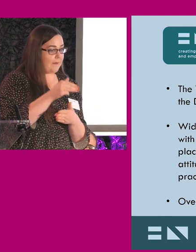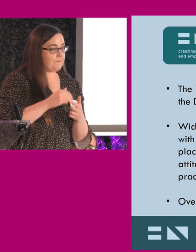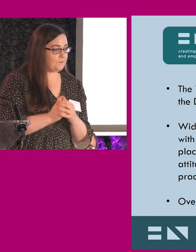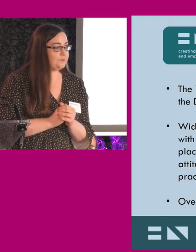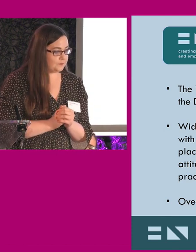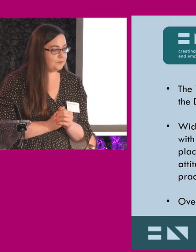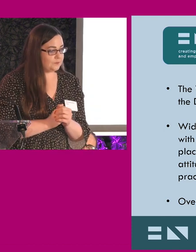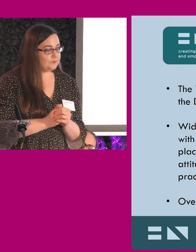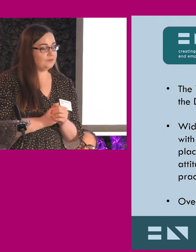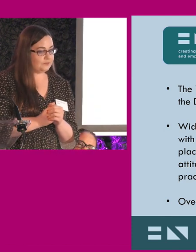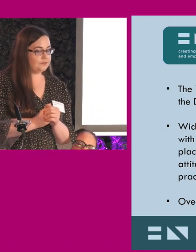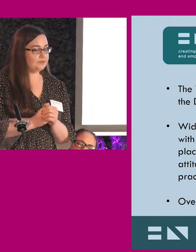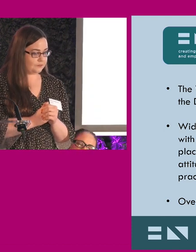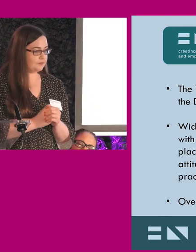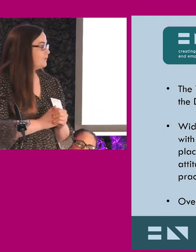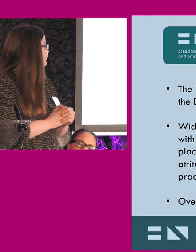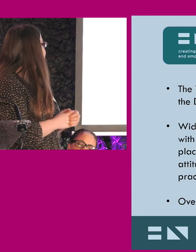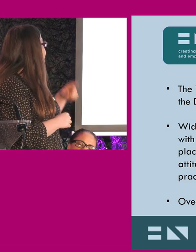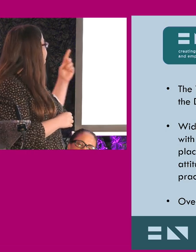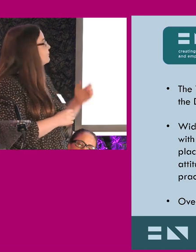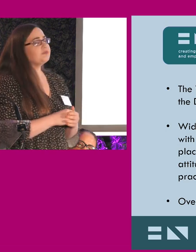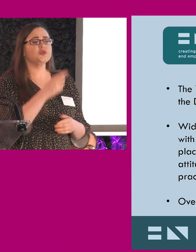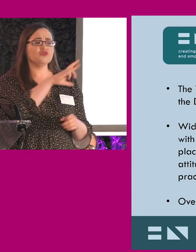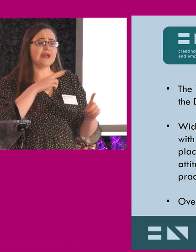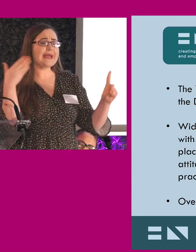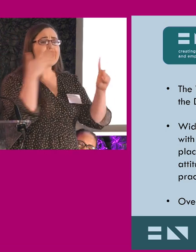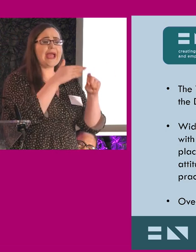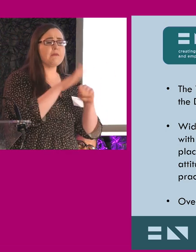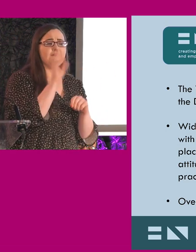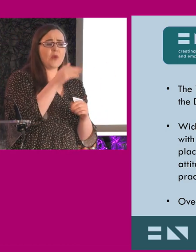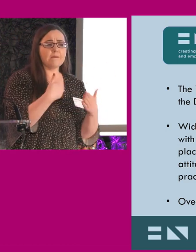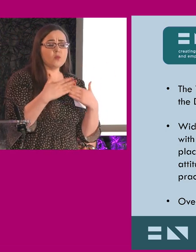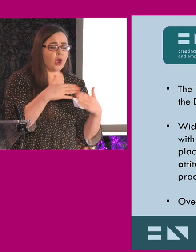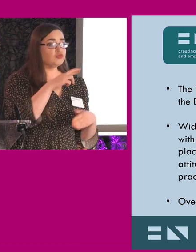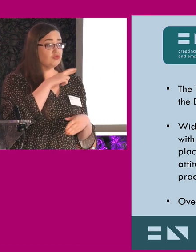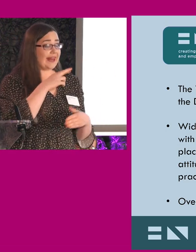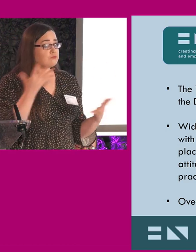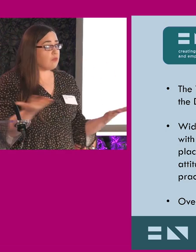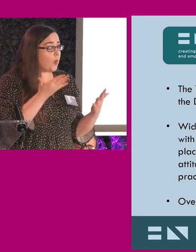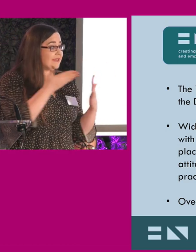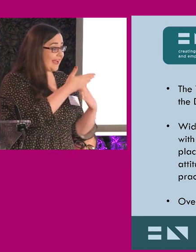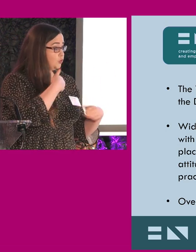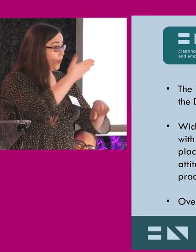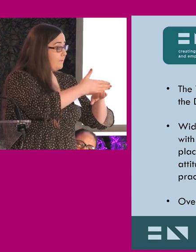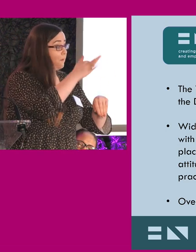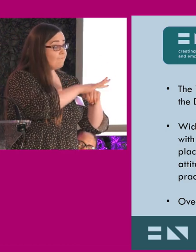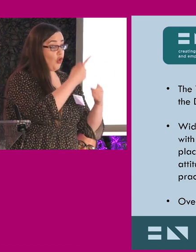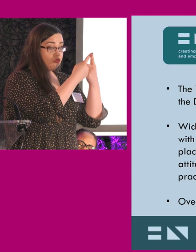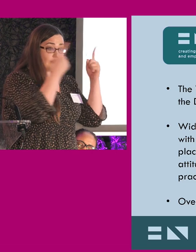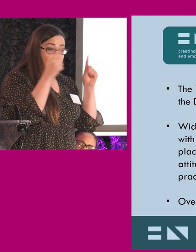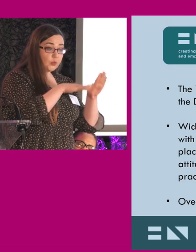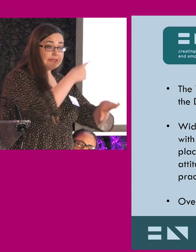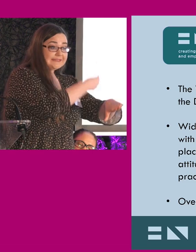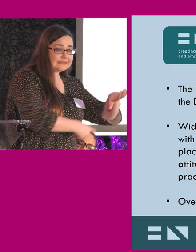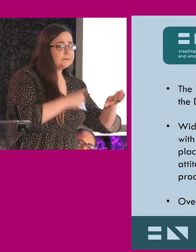the point, have 600 people have secured positions to date. And really, the objectives were really about promoting access